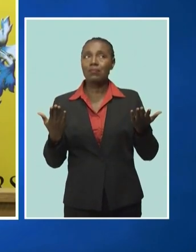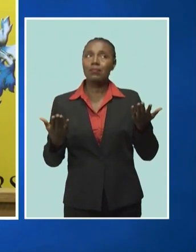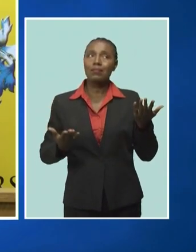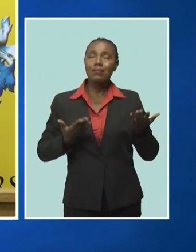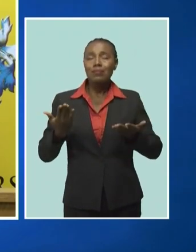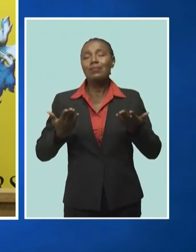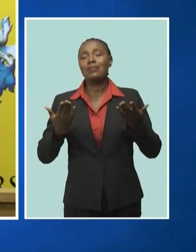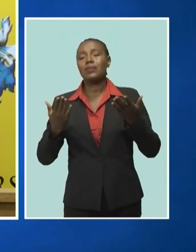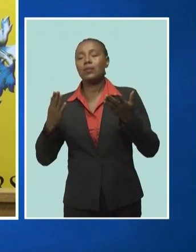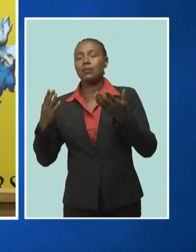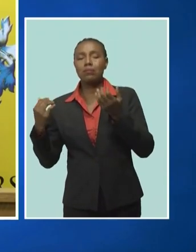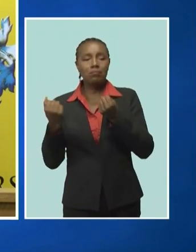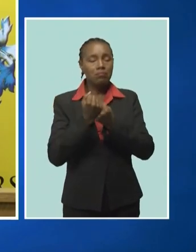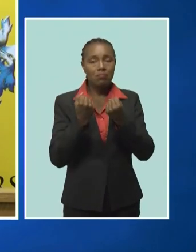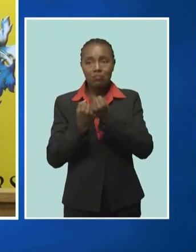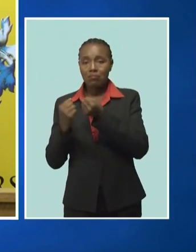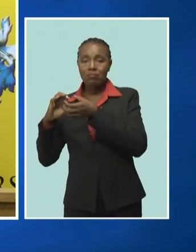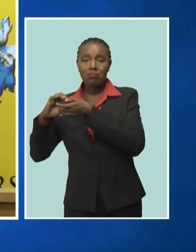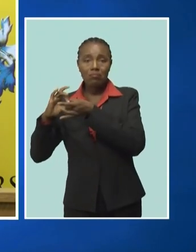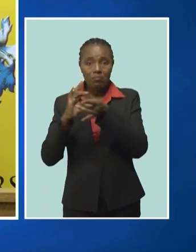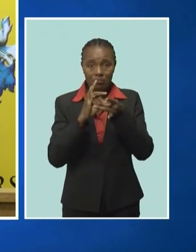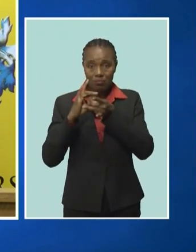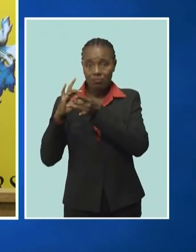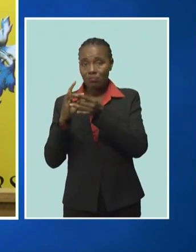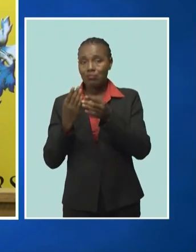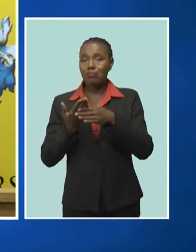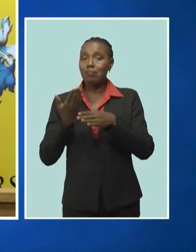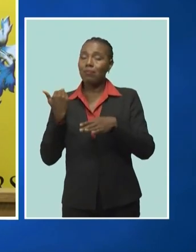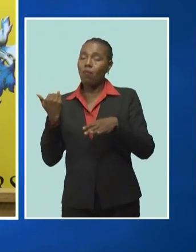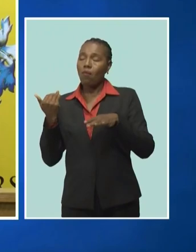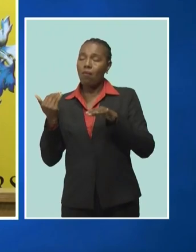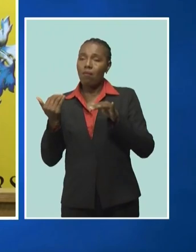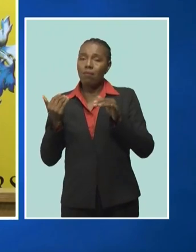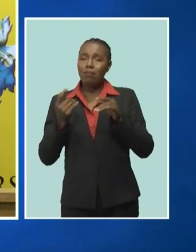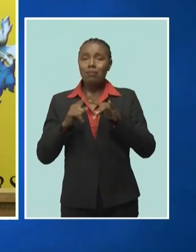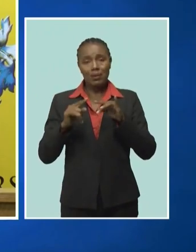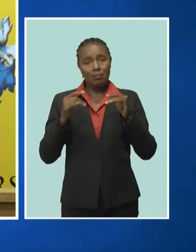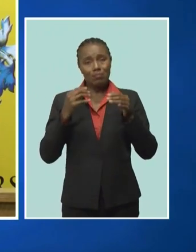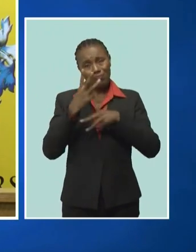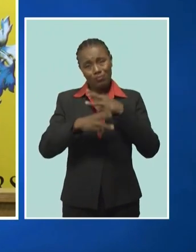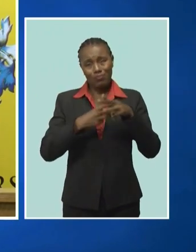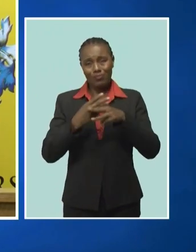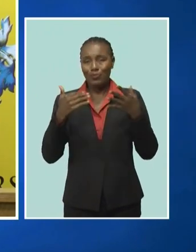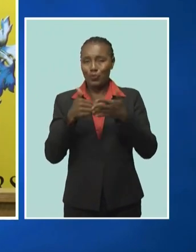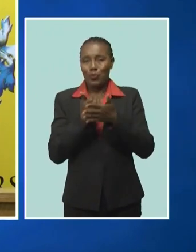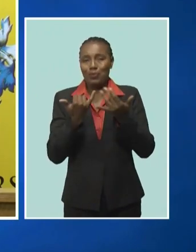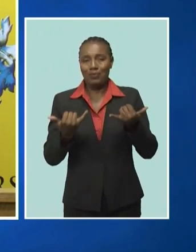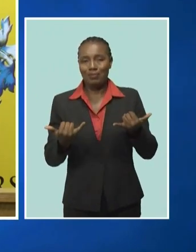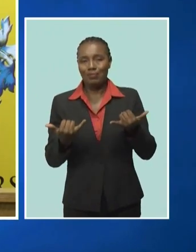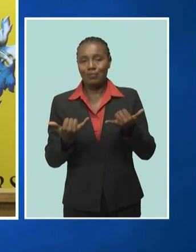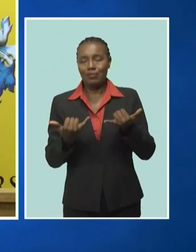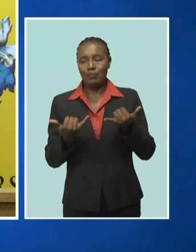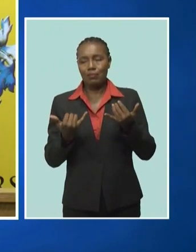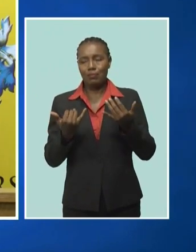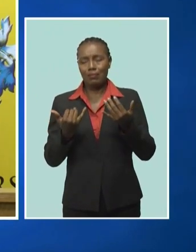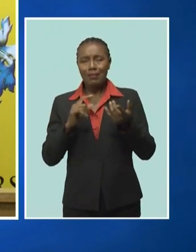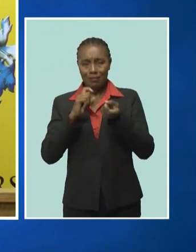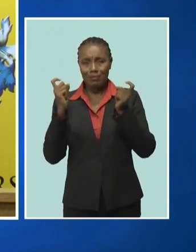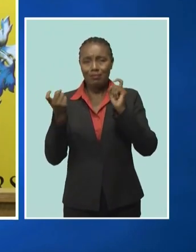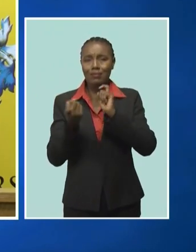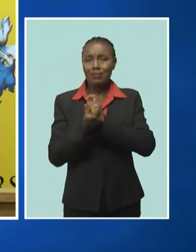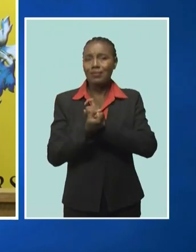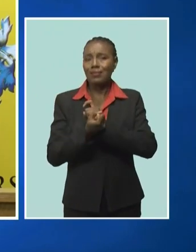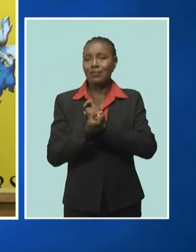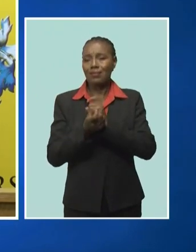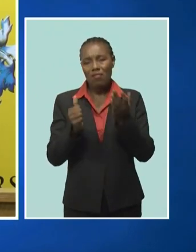collaboration before but the world is a new world now things have changed now everything